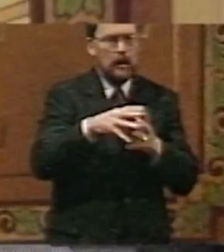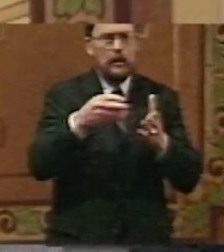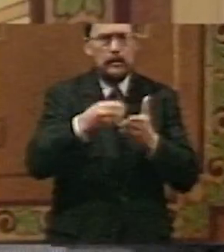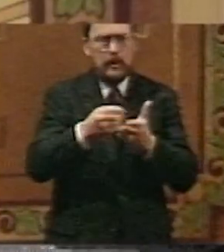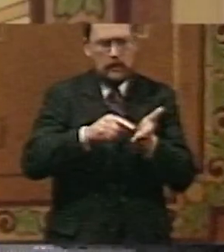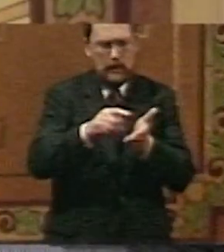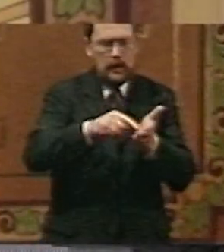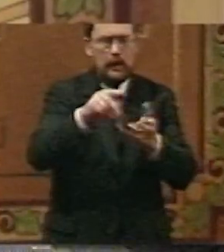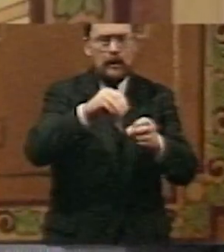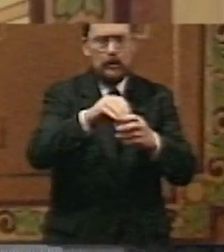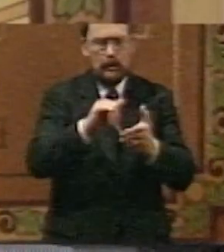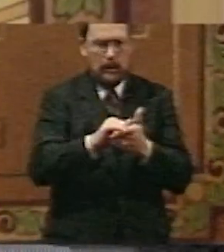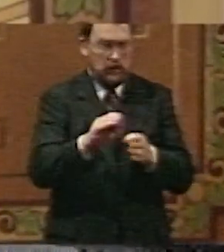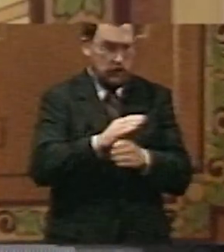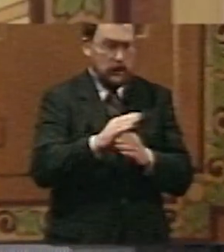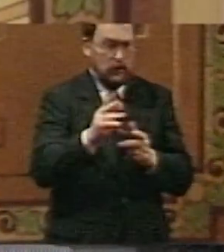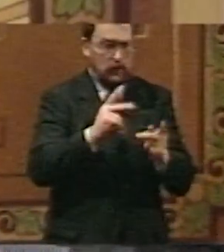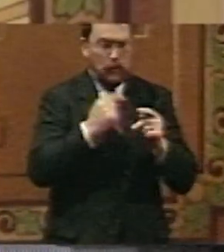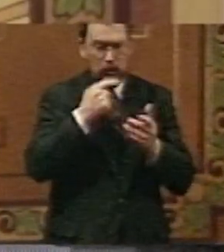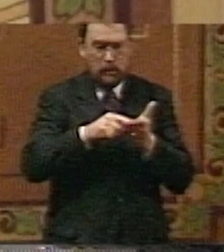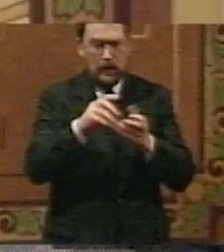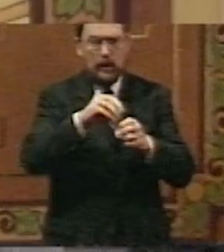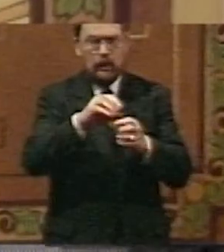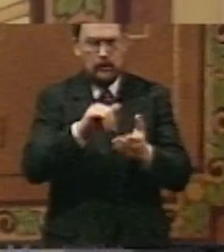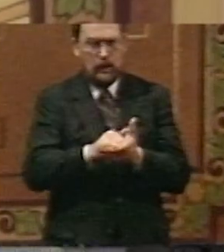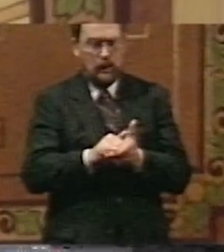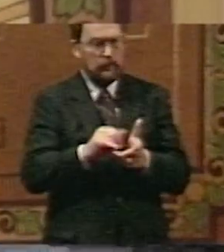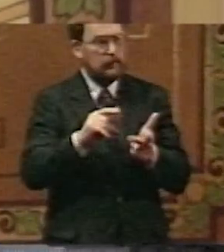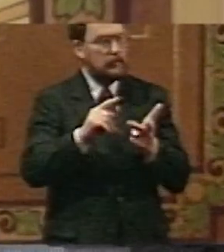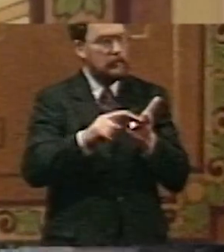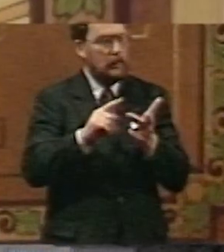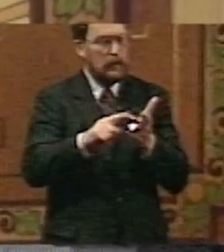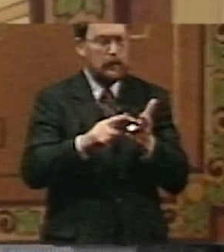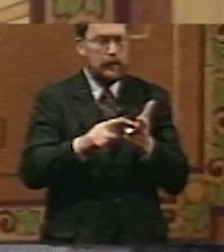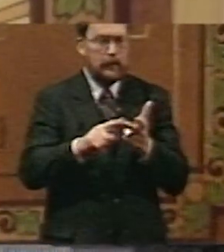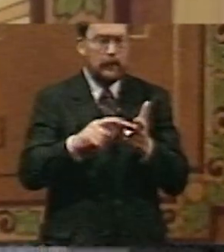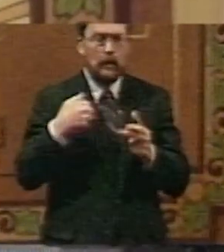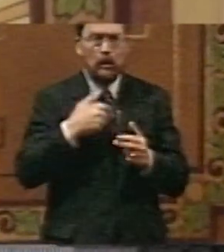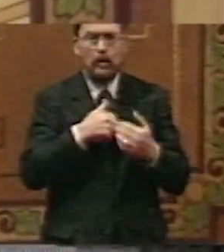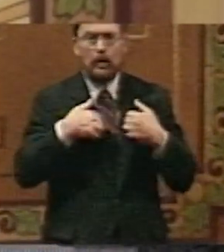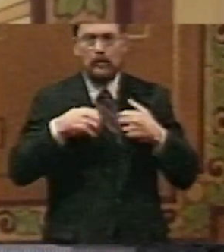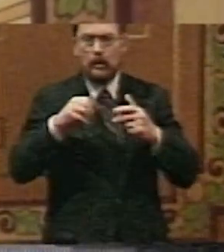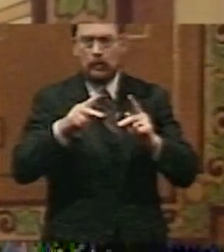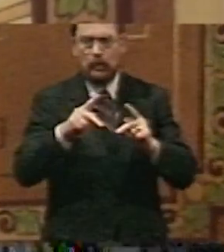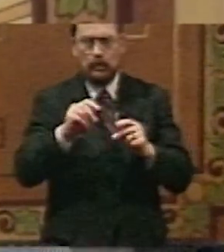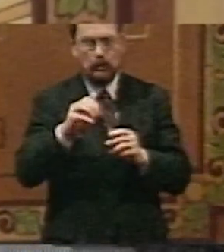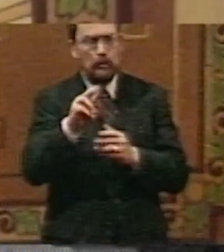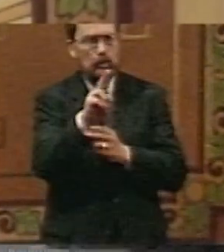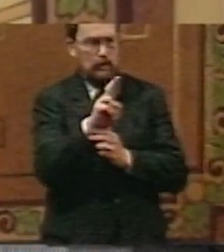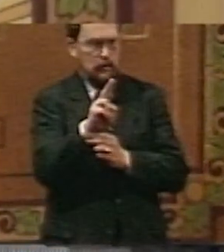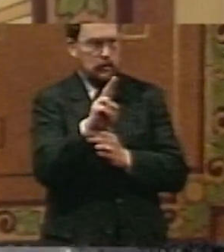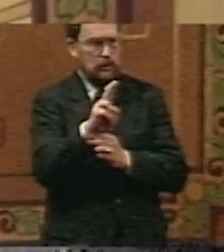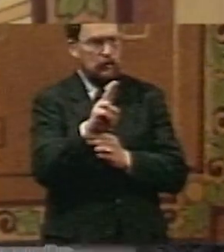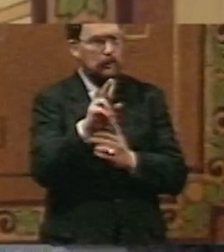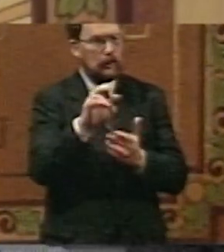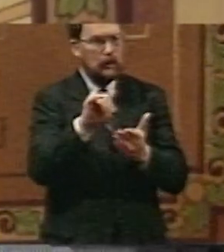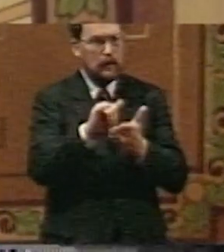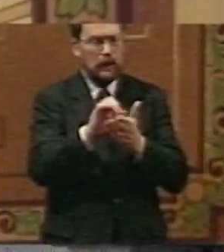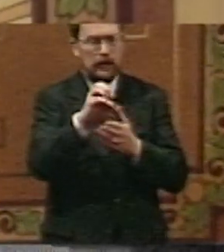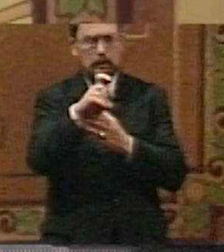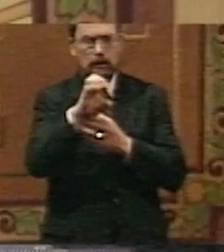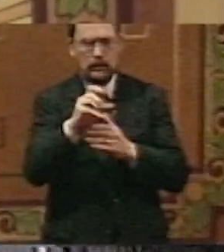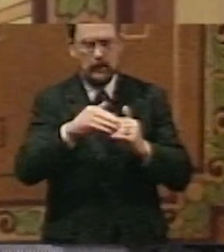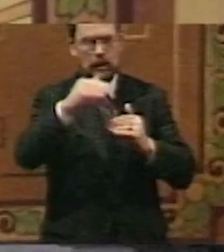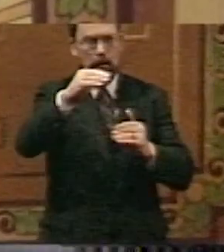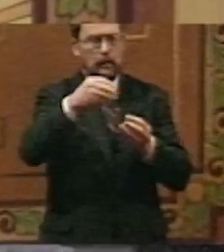pay those, that is, the business community in this state. Number three, we have an opportunity to utilize the excess